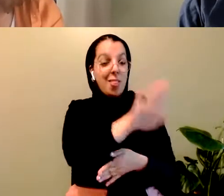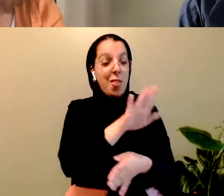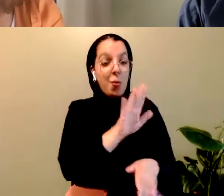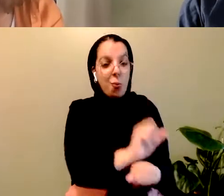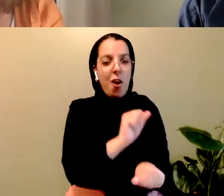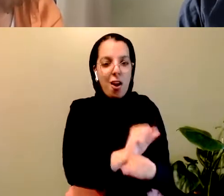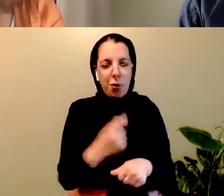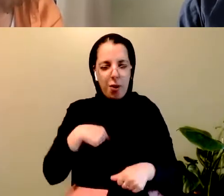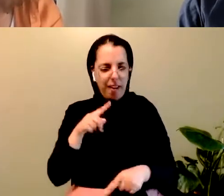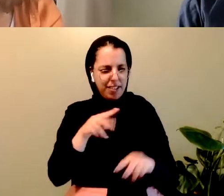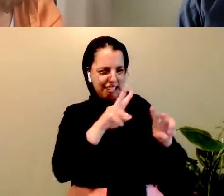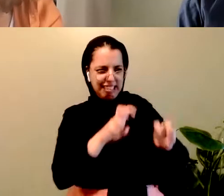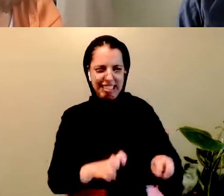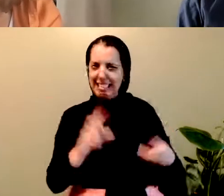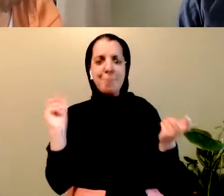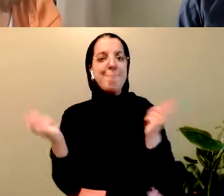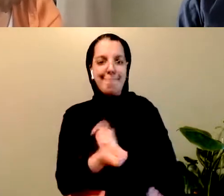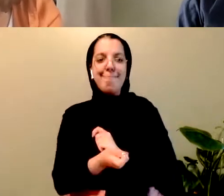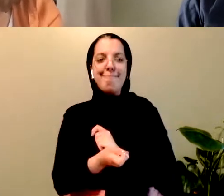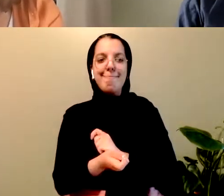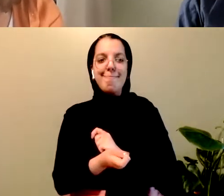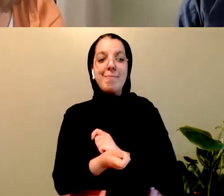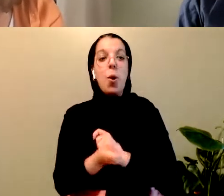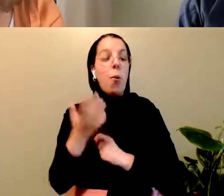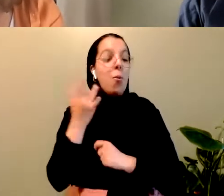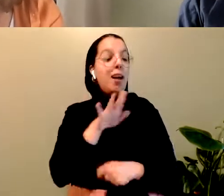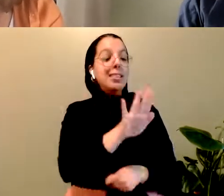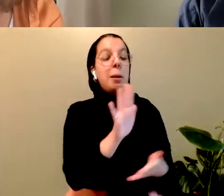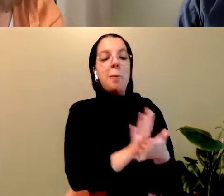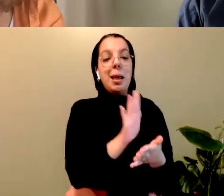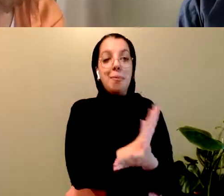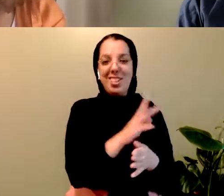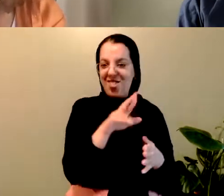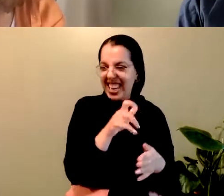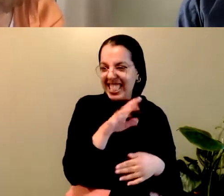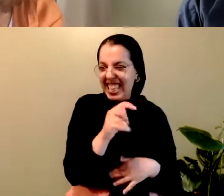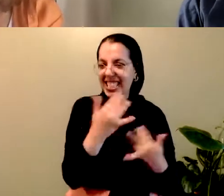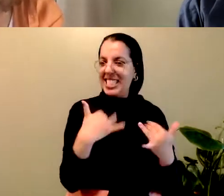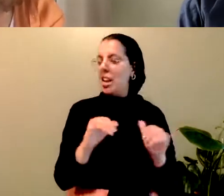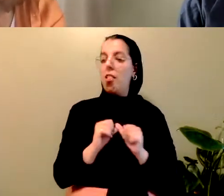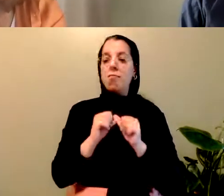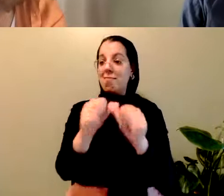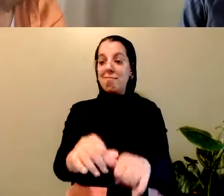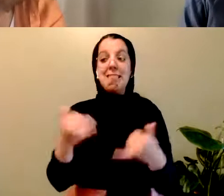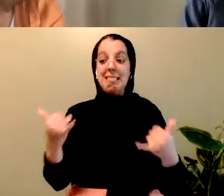and reimagine. Because this legacy of racism remains.